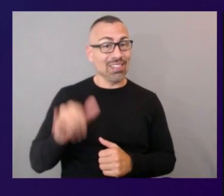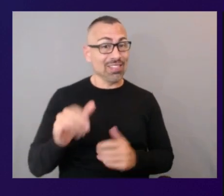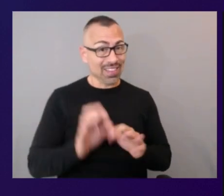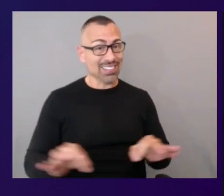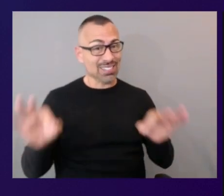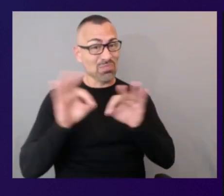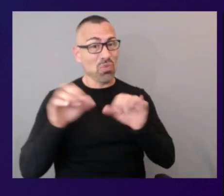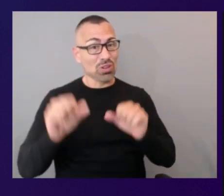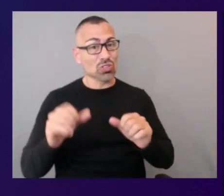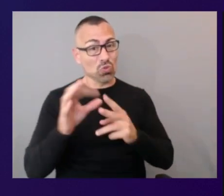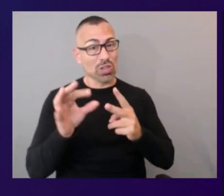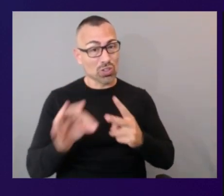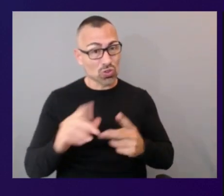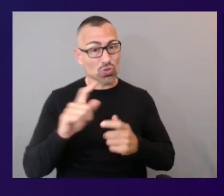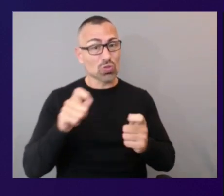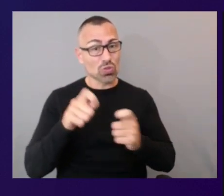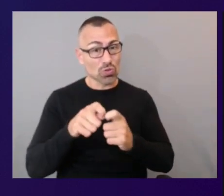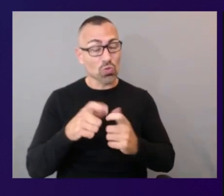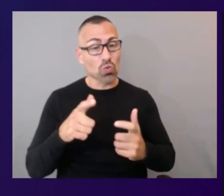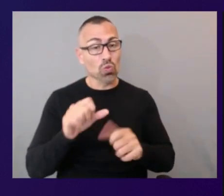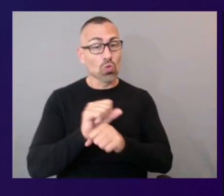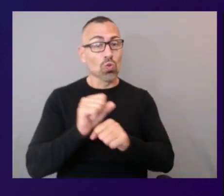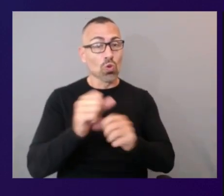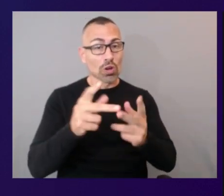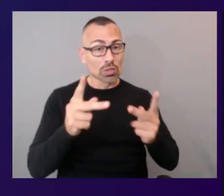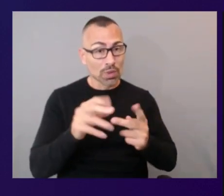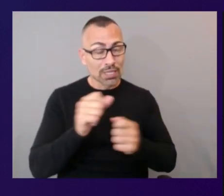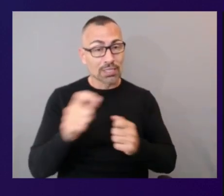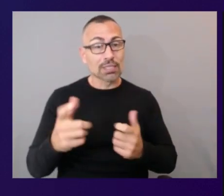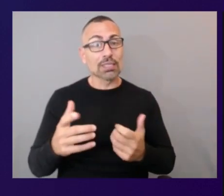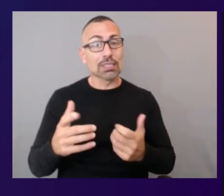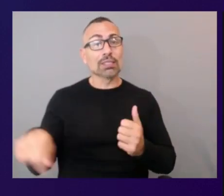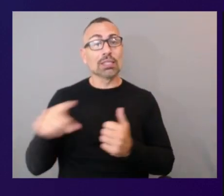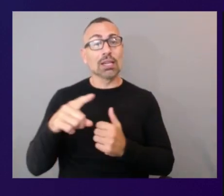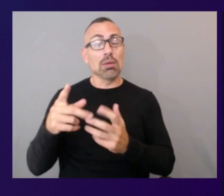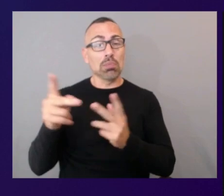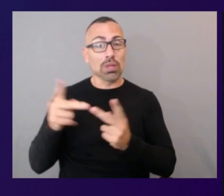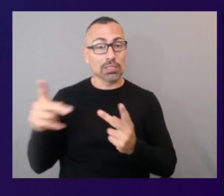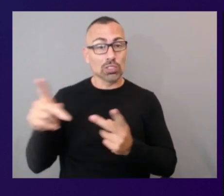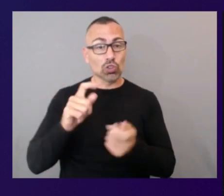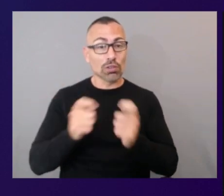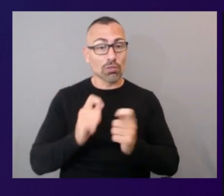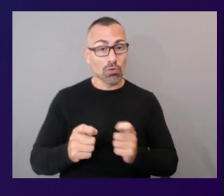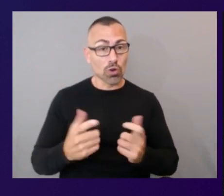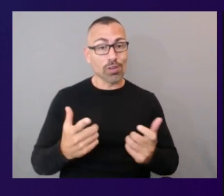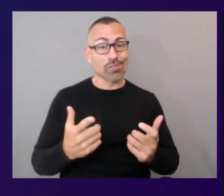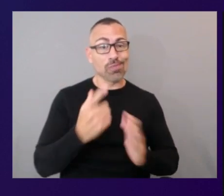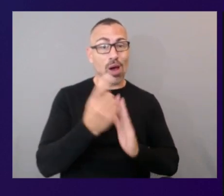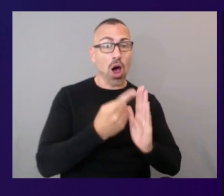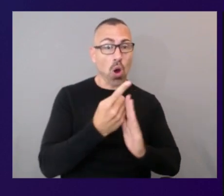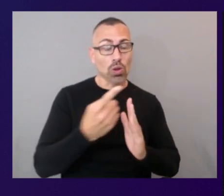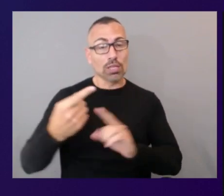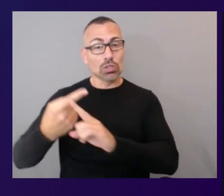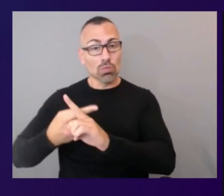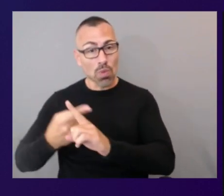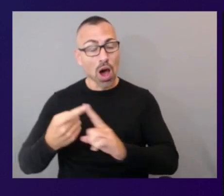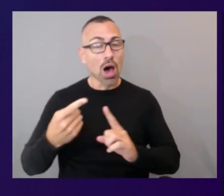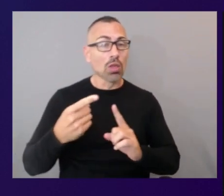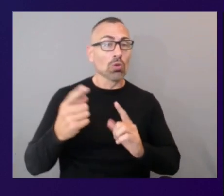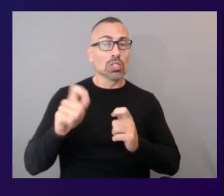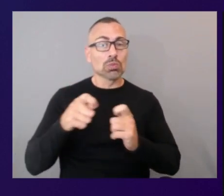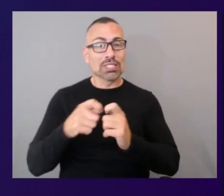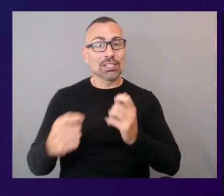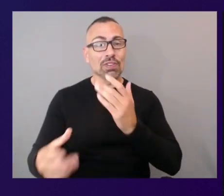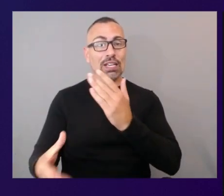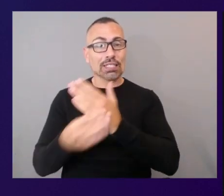workstations uh to convert from hourly to monthly using tags but you can also select a dry run period and then